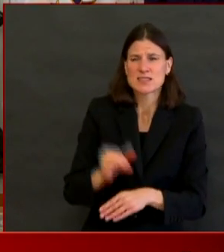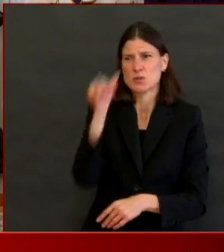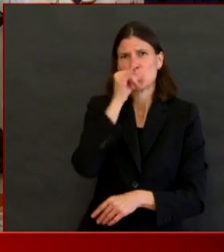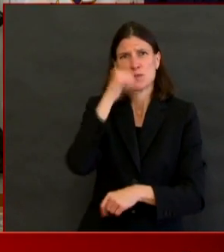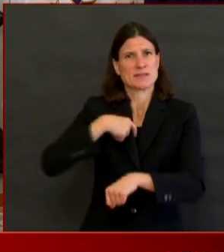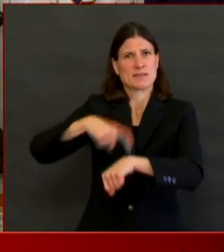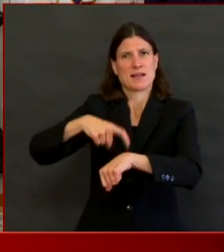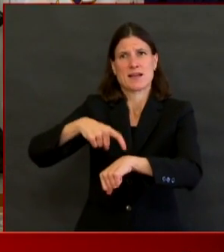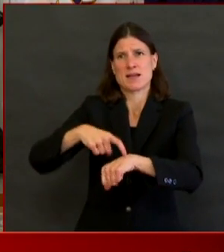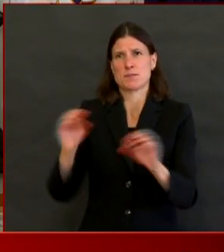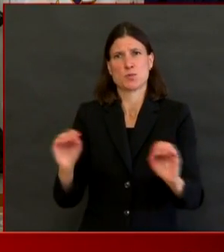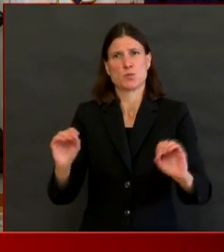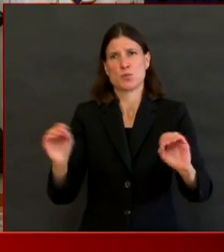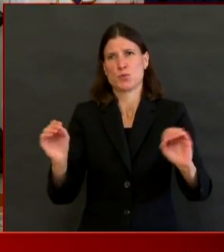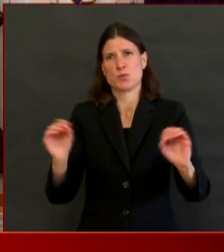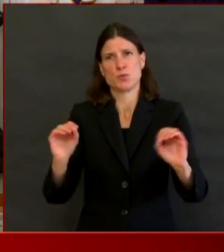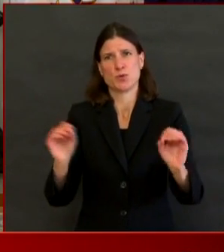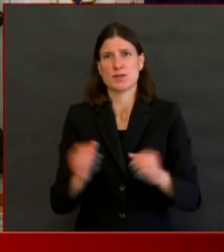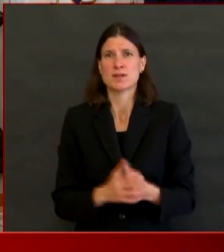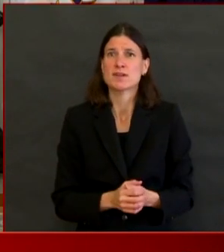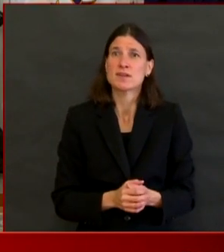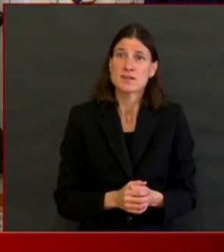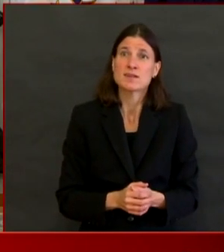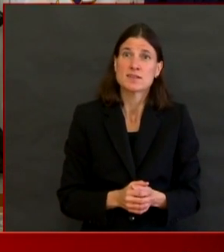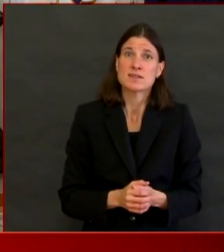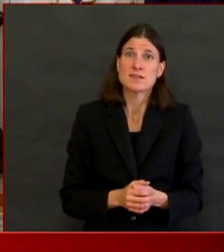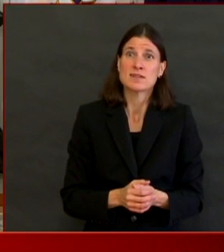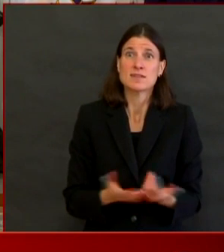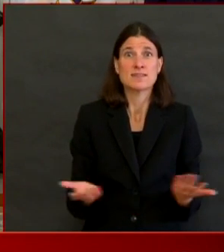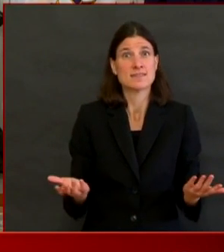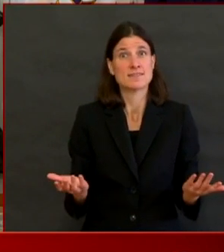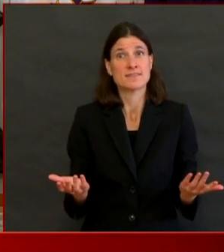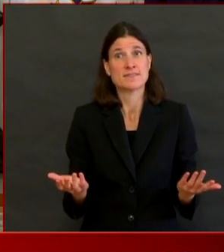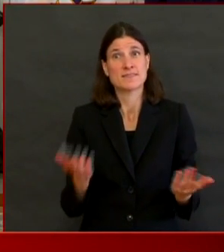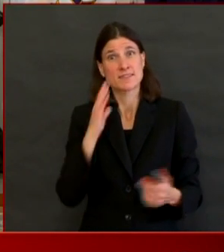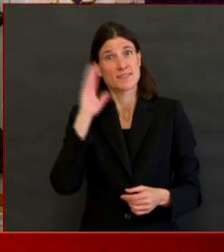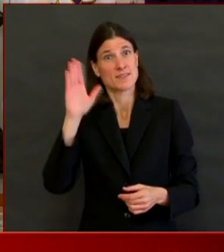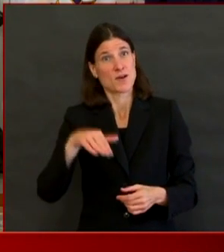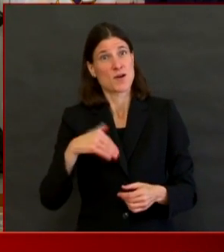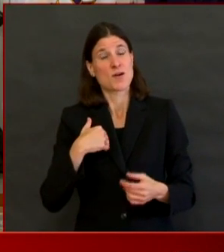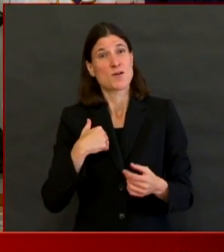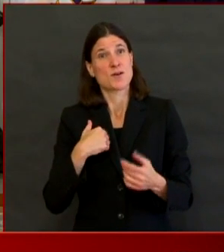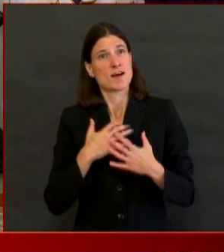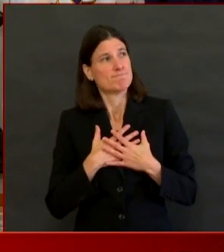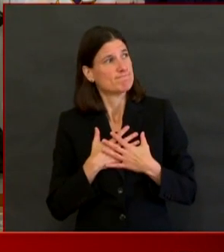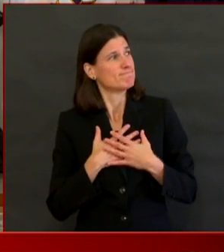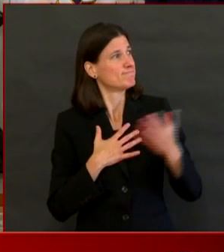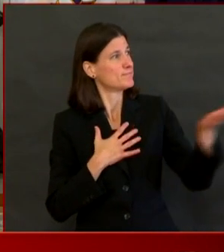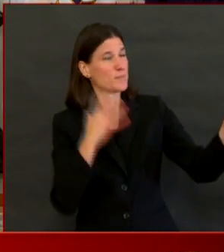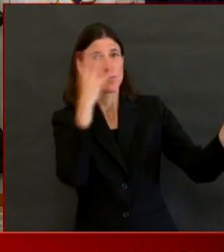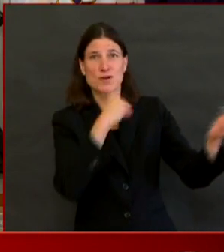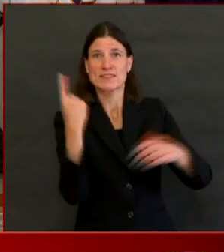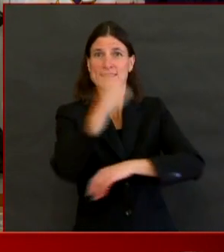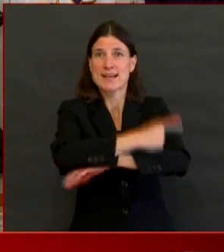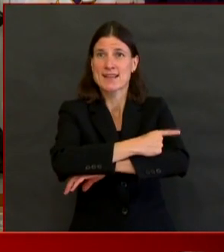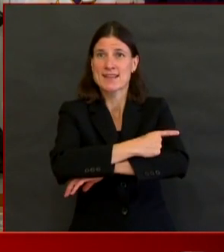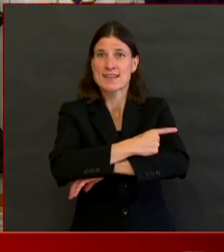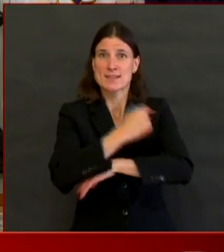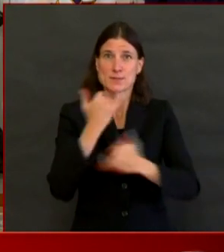nice outside. Remember to wear your face cloth, your cloth face covers